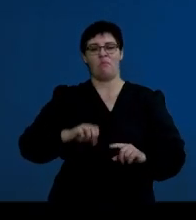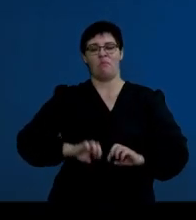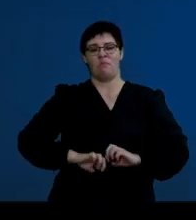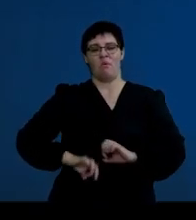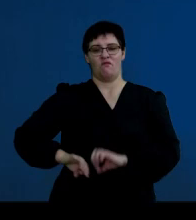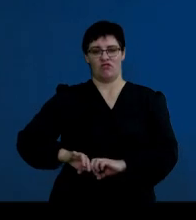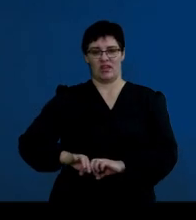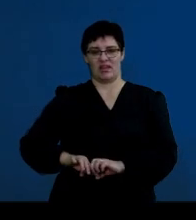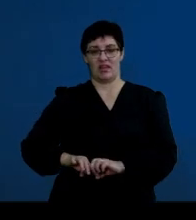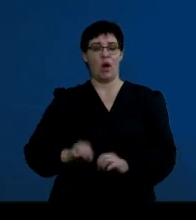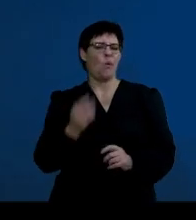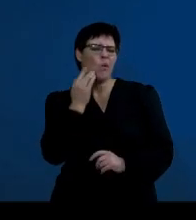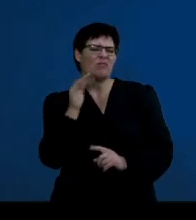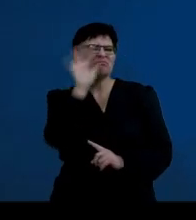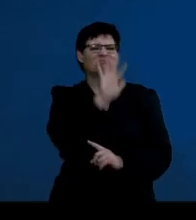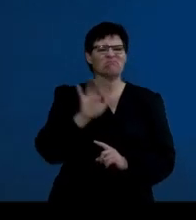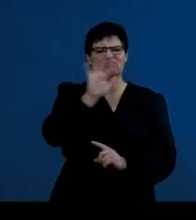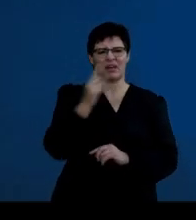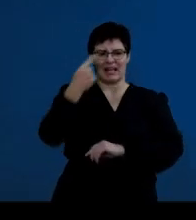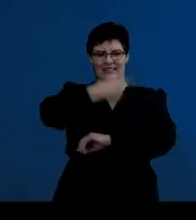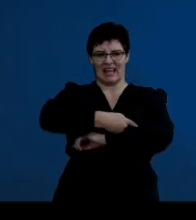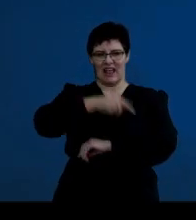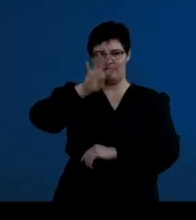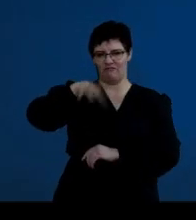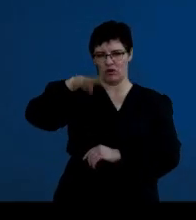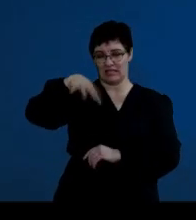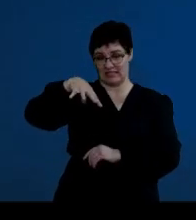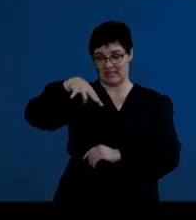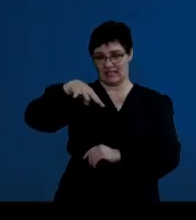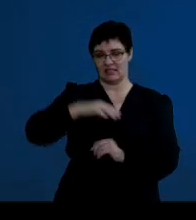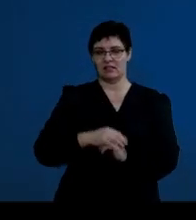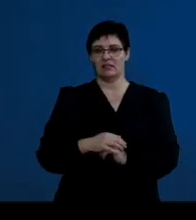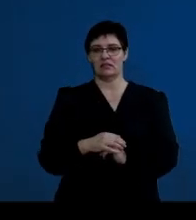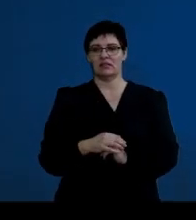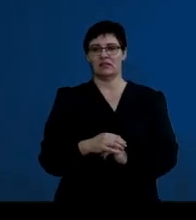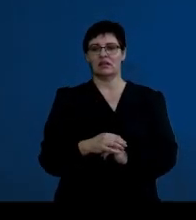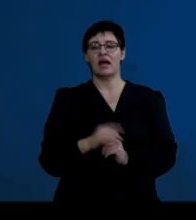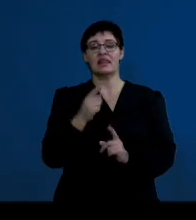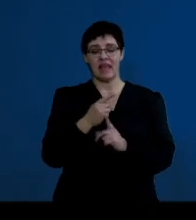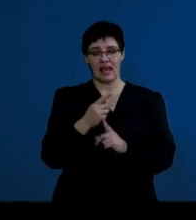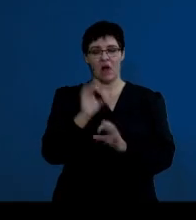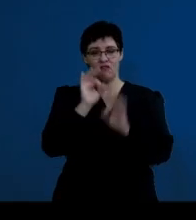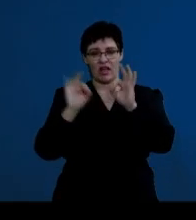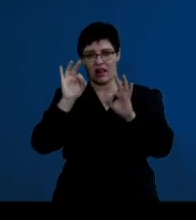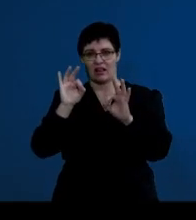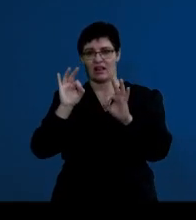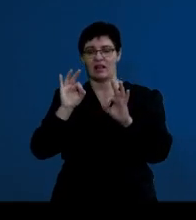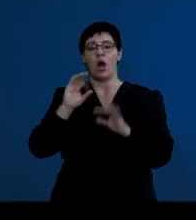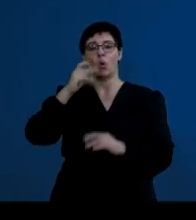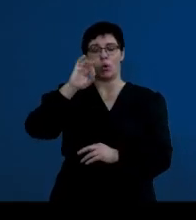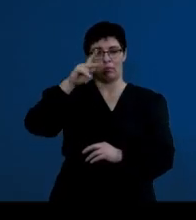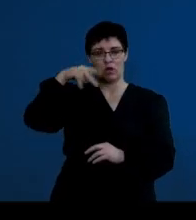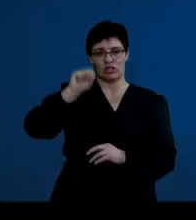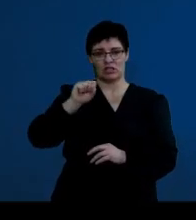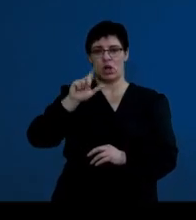day 14. And what happens next to the graphene follicle is that it forms the corpus luteum, which